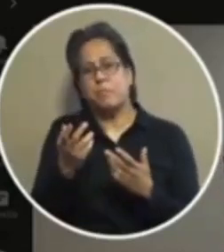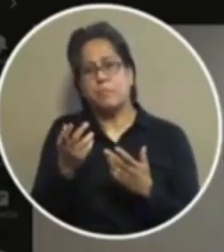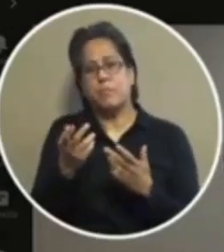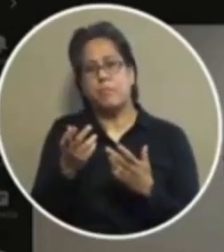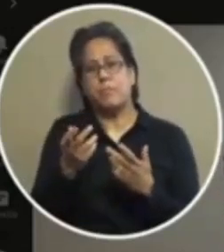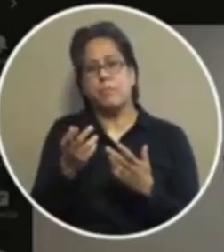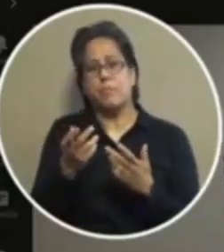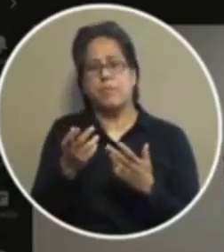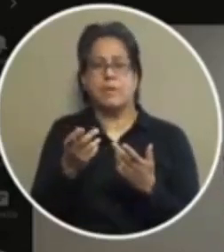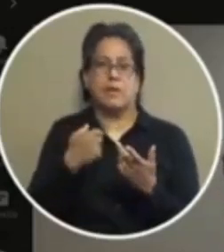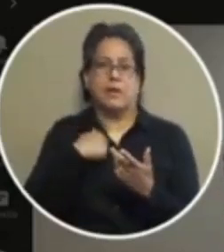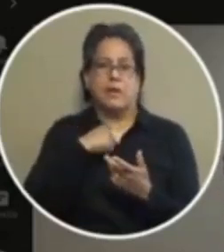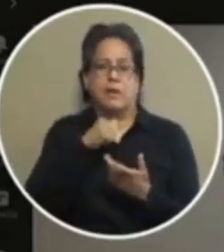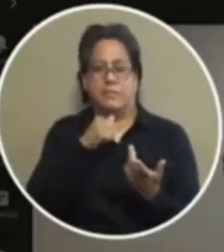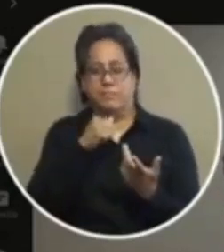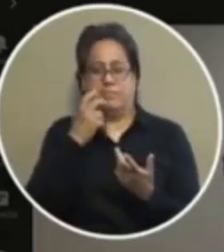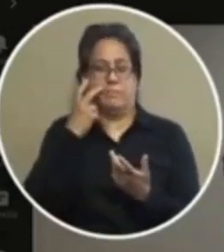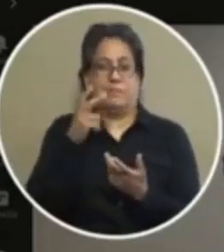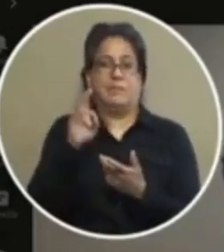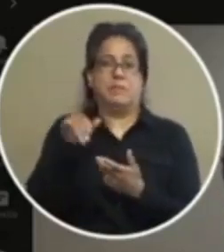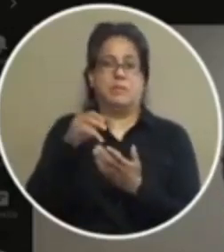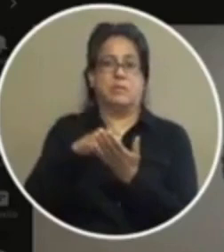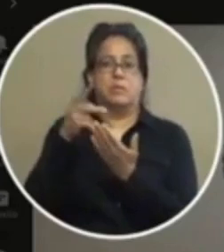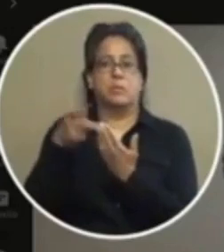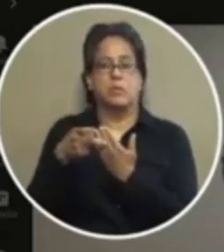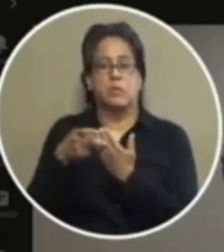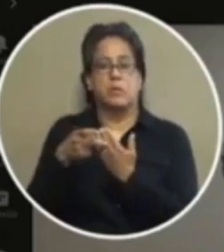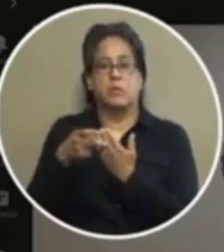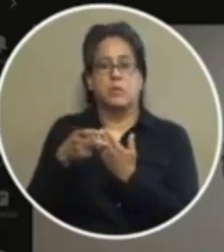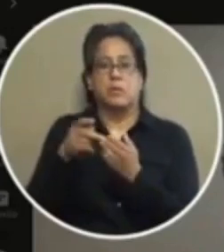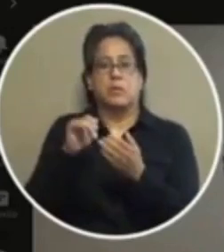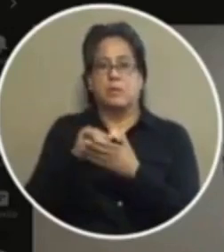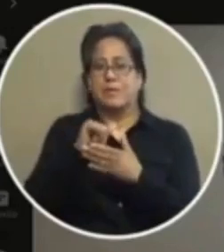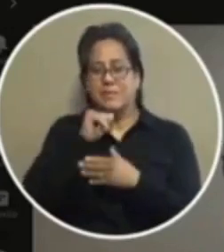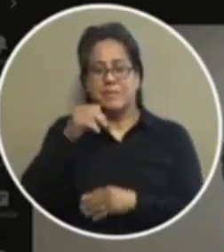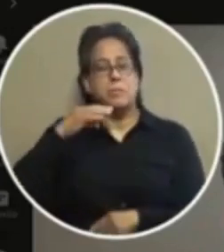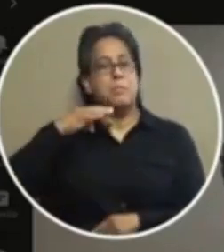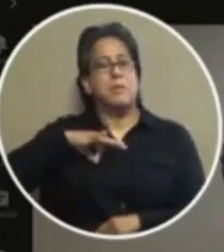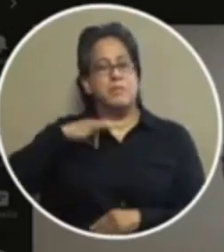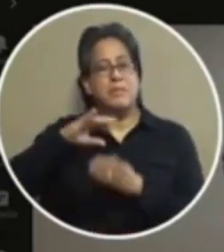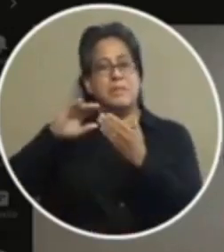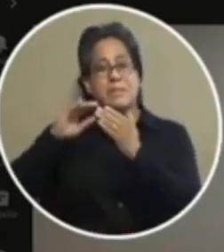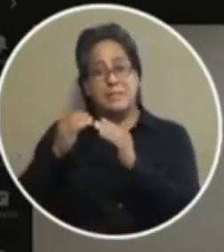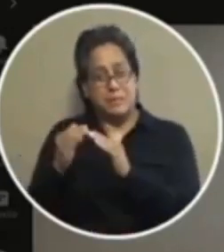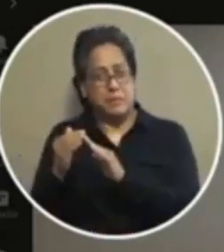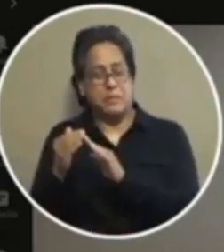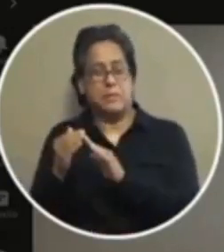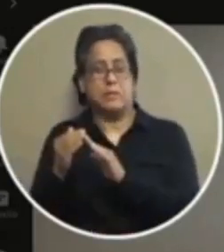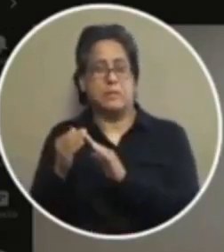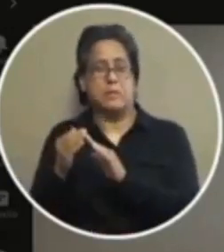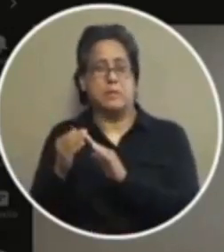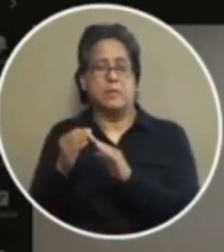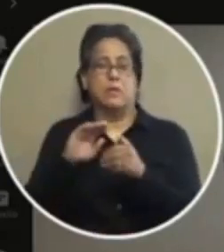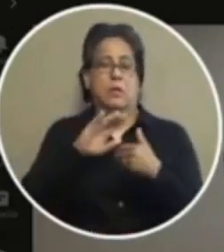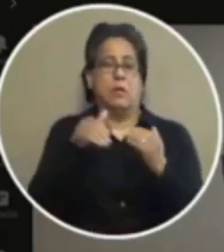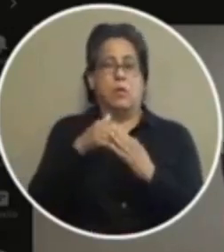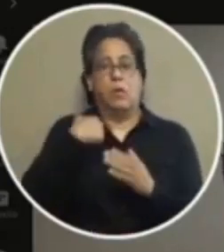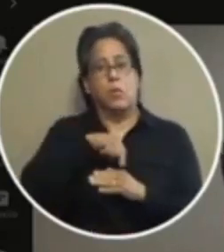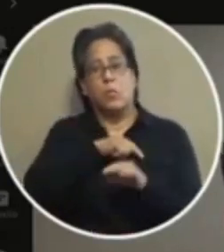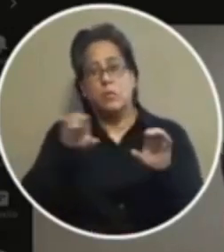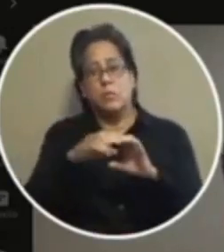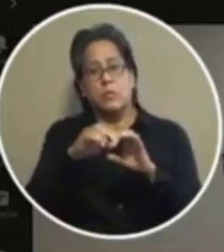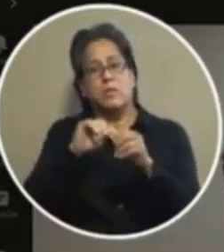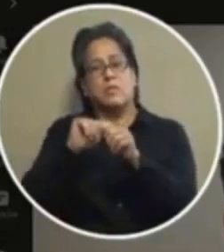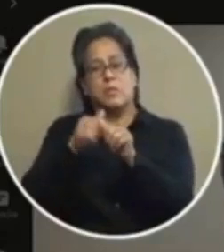i i wouldn't look to a program that's not that's that isn't beneficial for the city all we're doing is